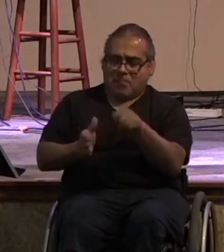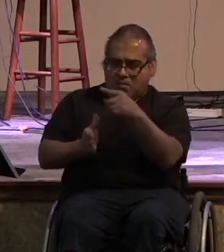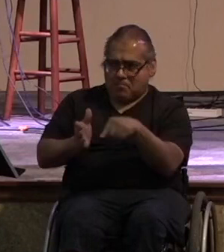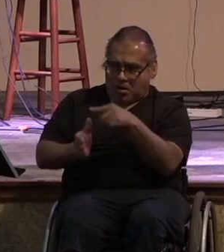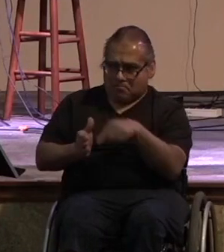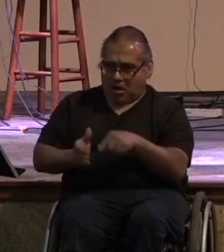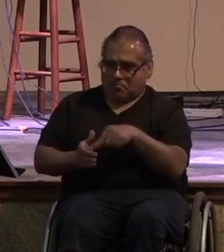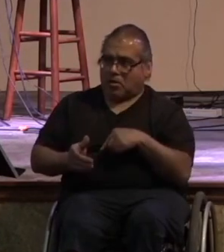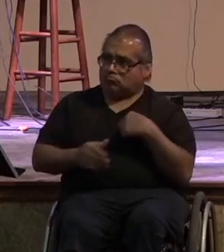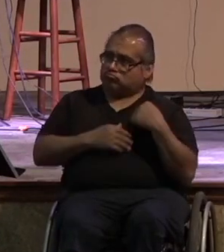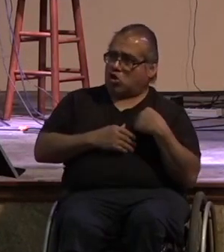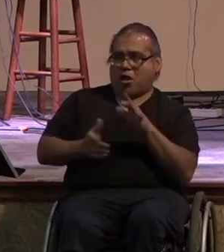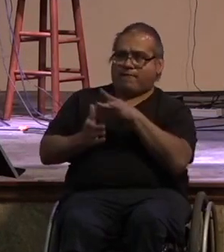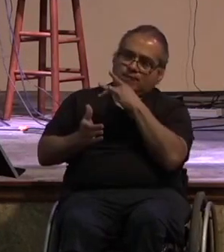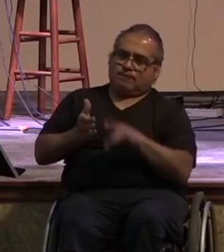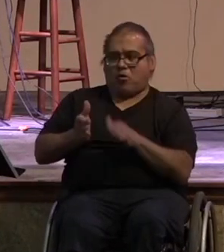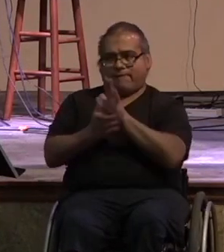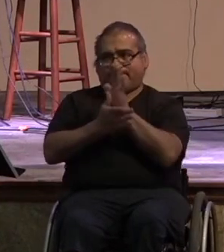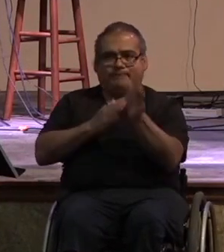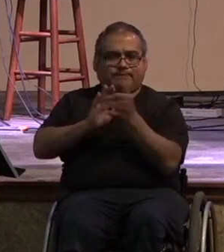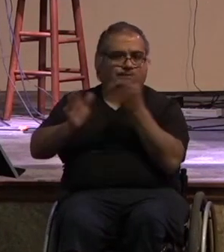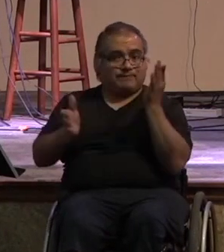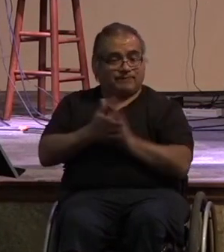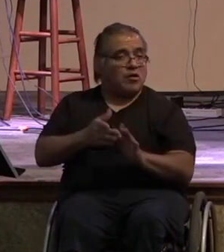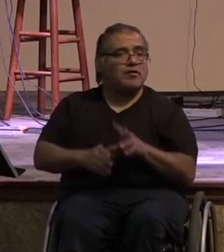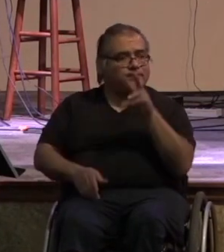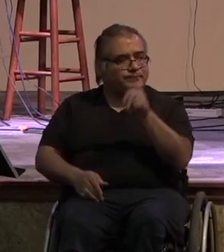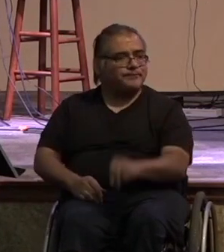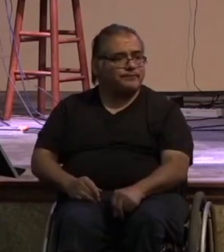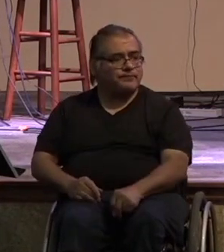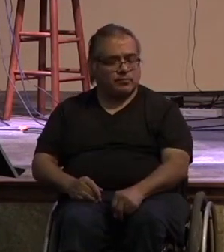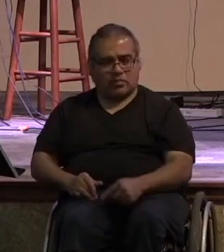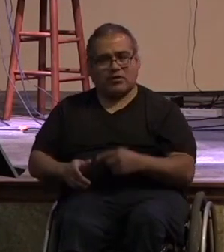have to we get to demonstrate our love for god in the way that we live our lives